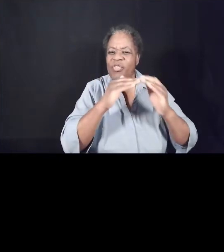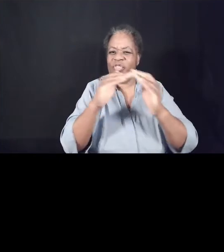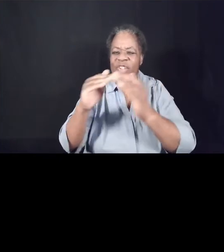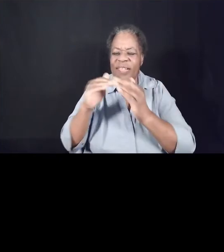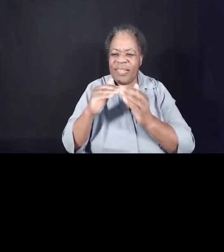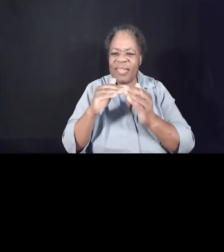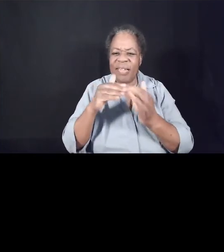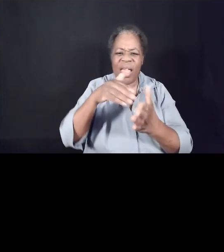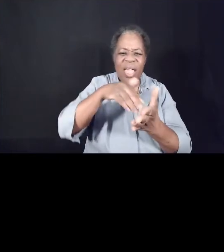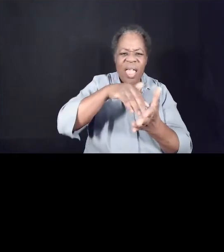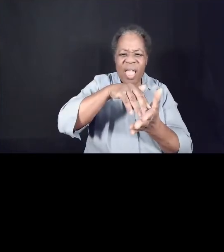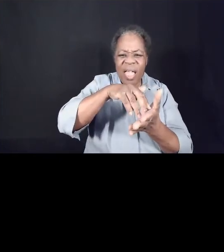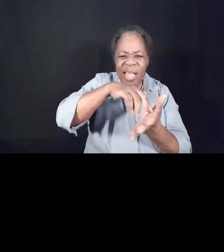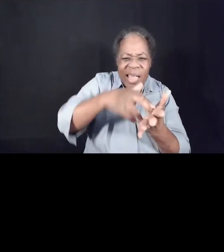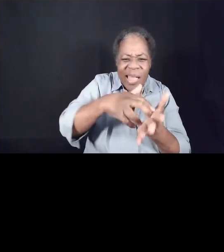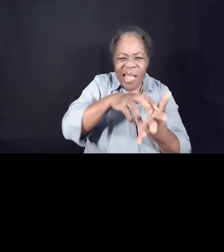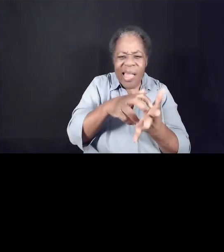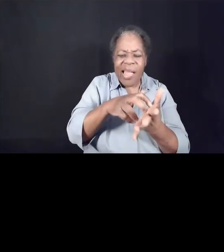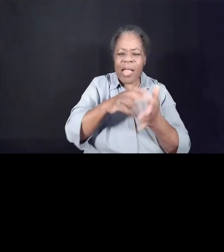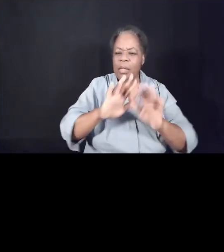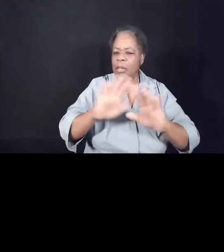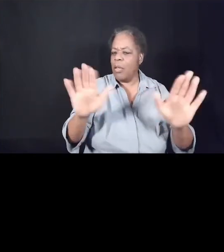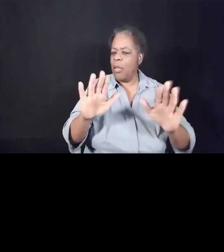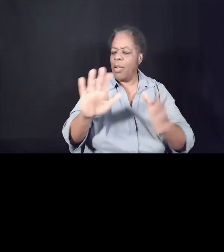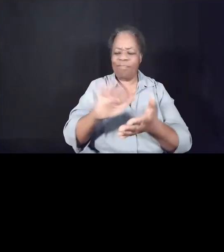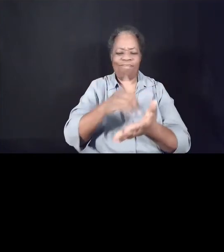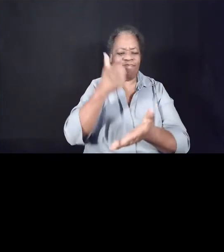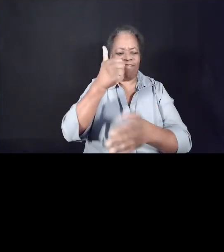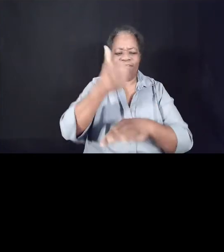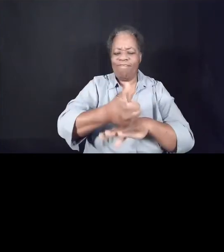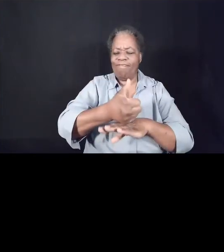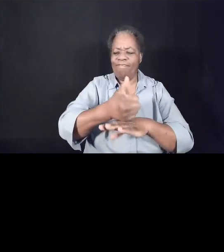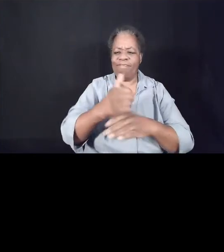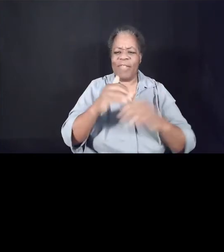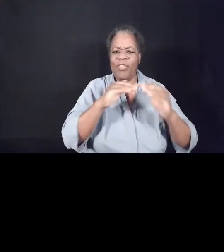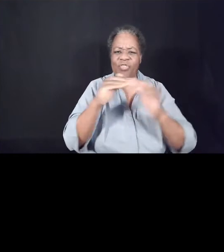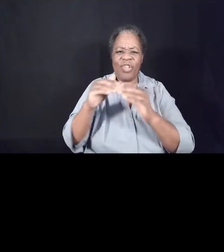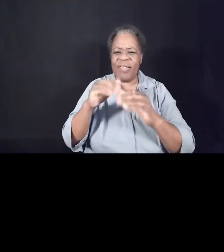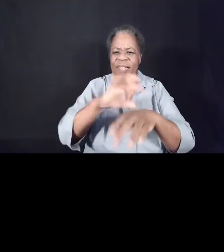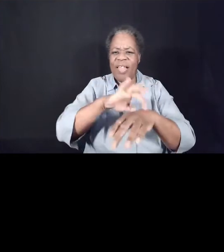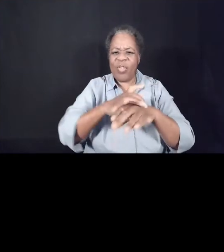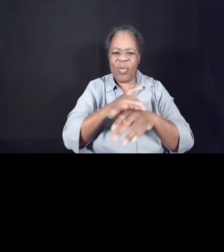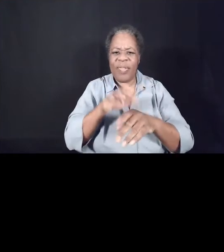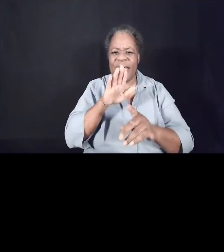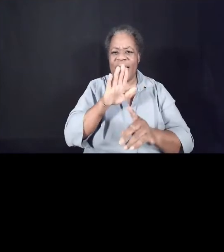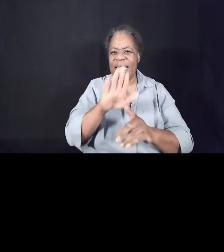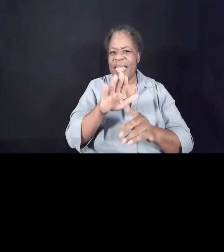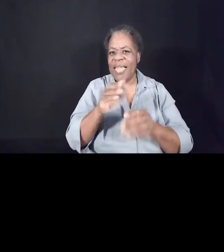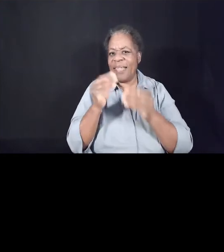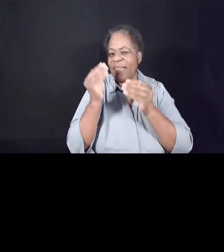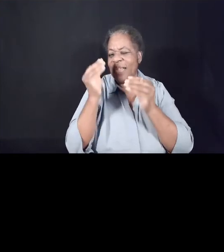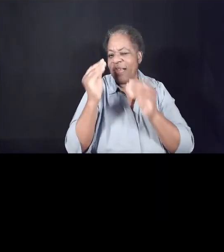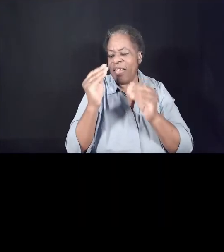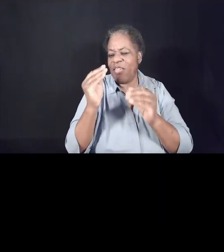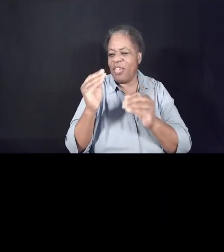be discouraged till he establishes justice on the earth. In his teaching, the islands will put their hope.